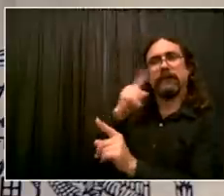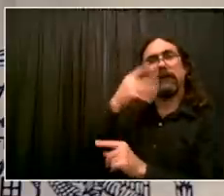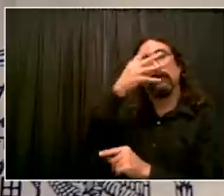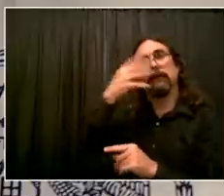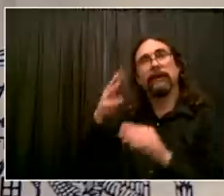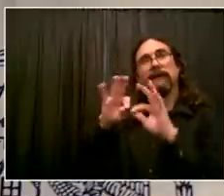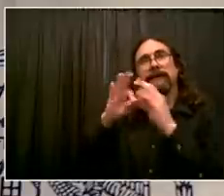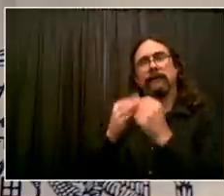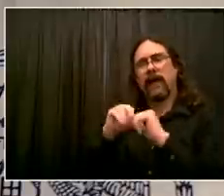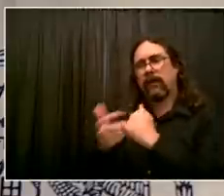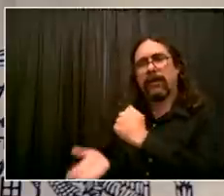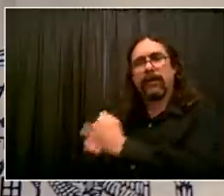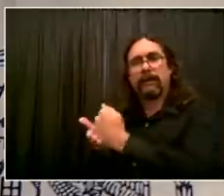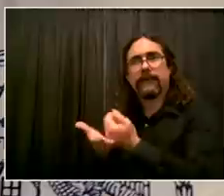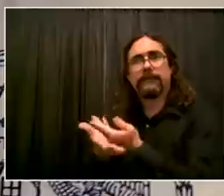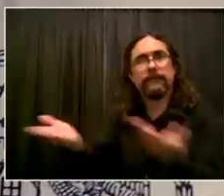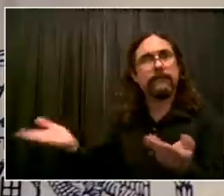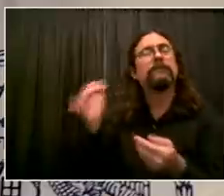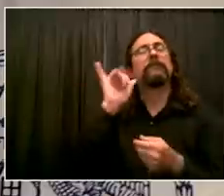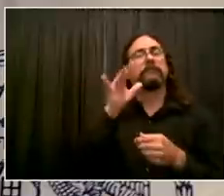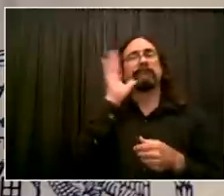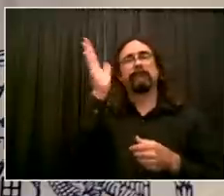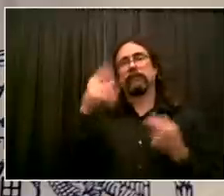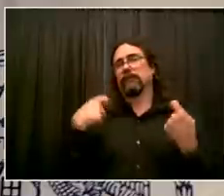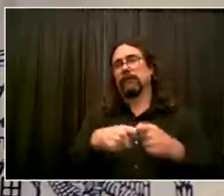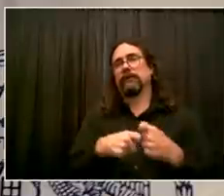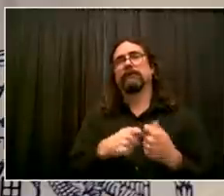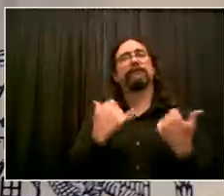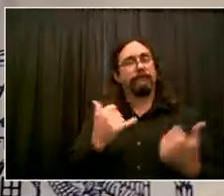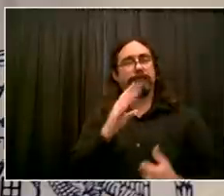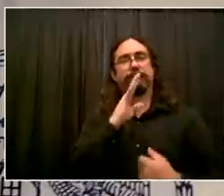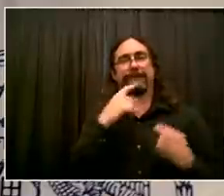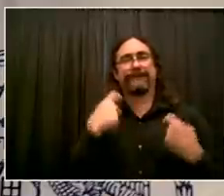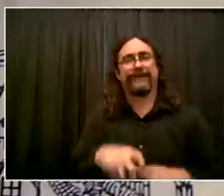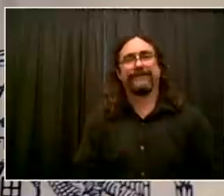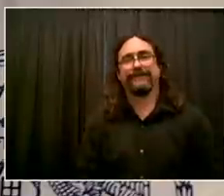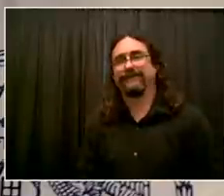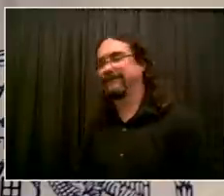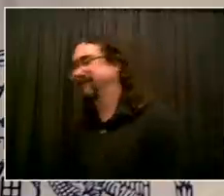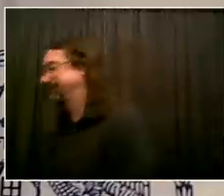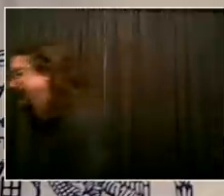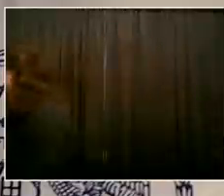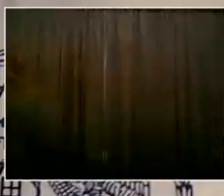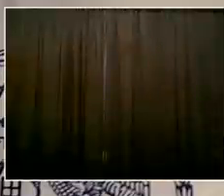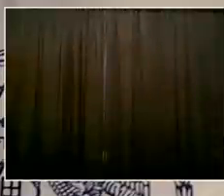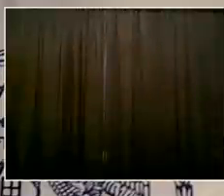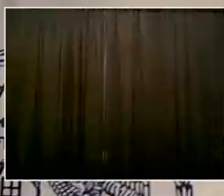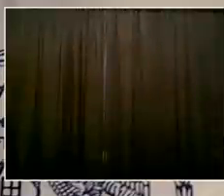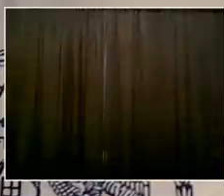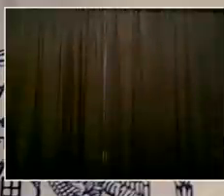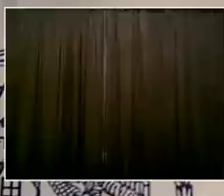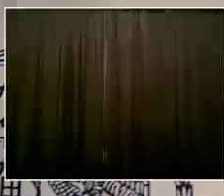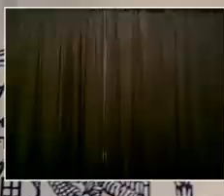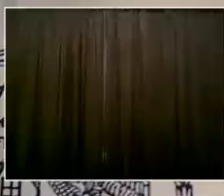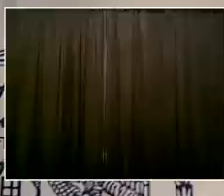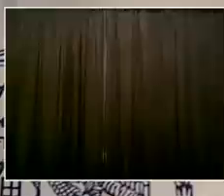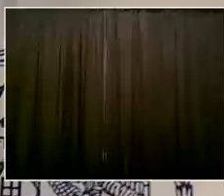Muchas familias todavía están sufriendo los efectos del huracán Aida.